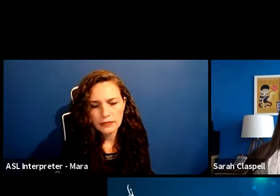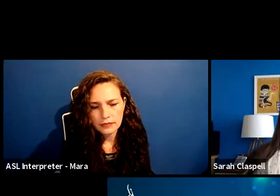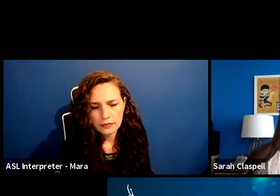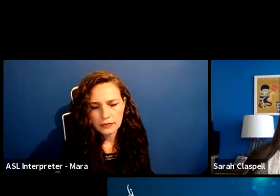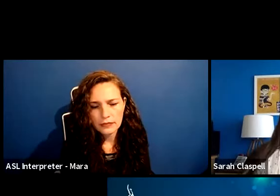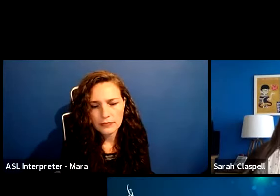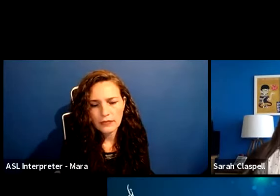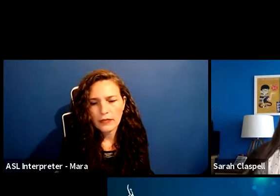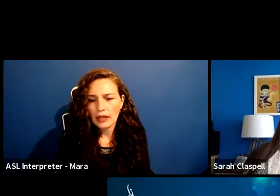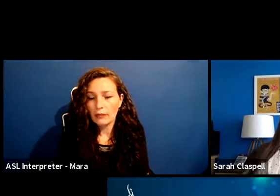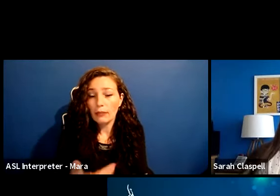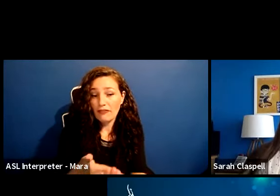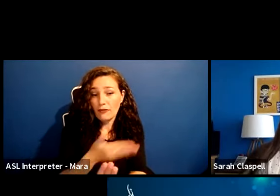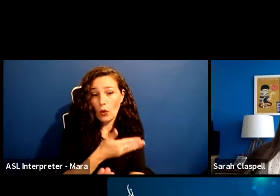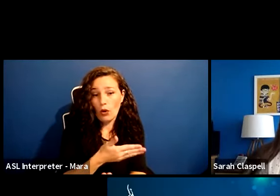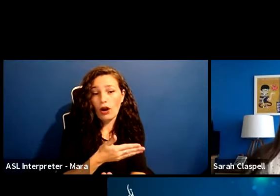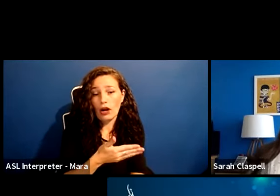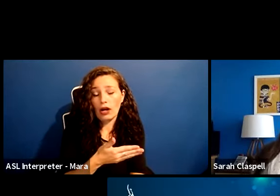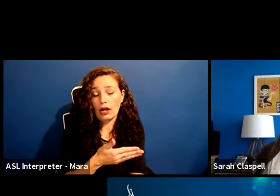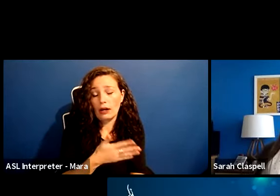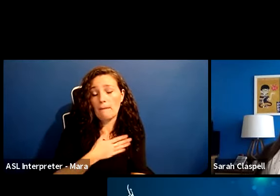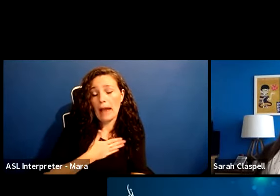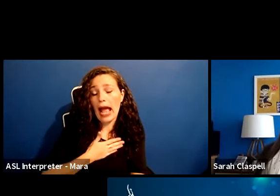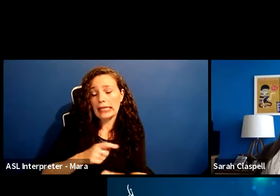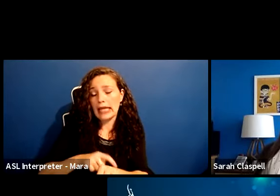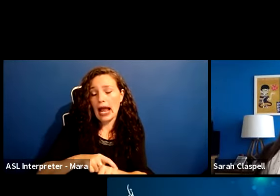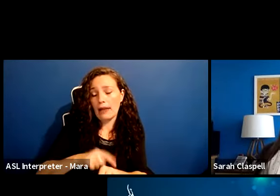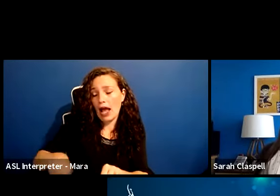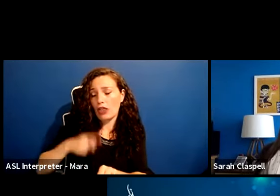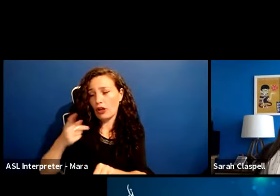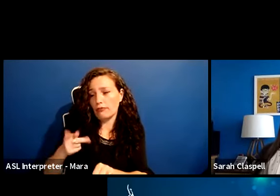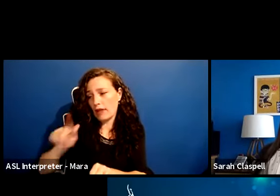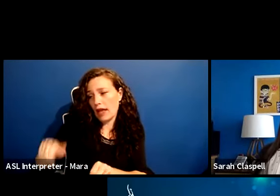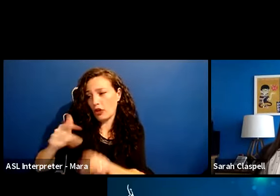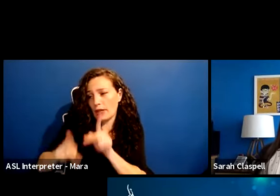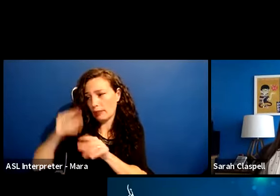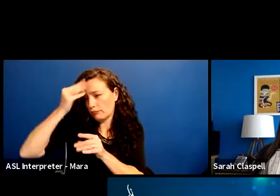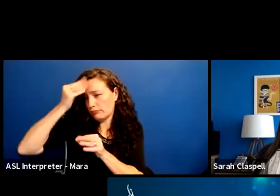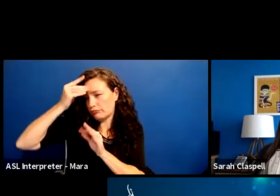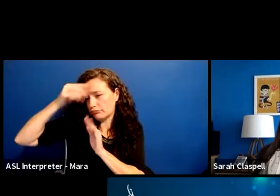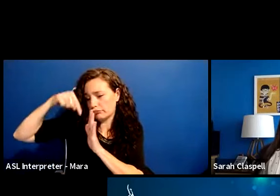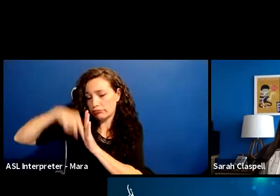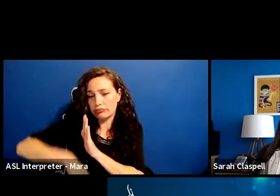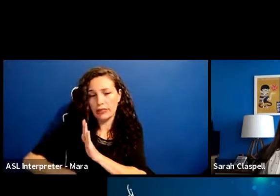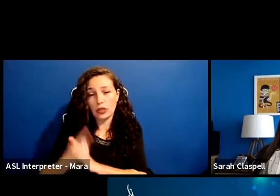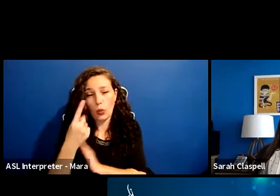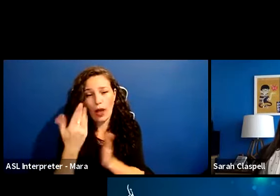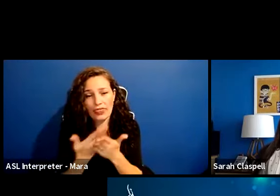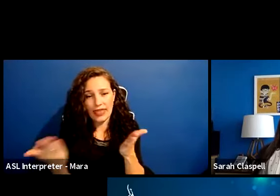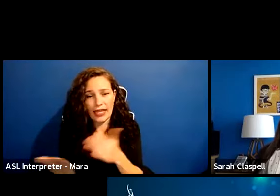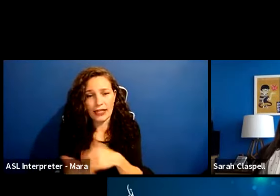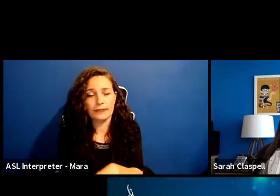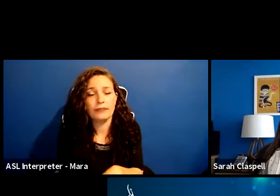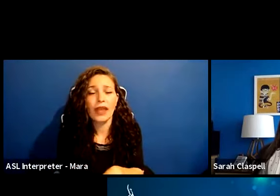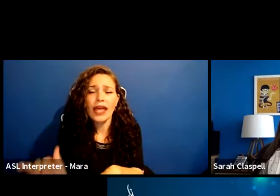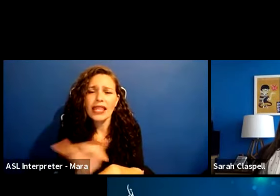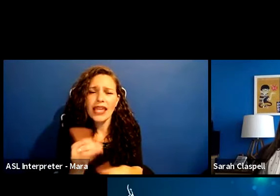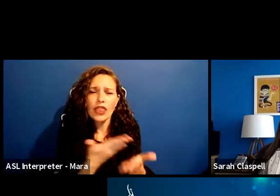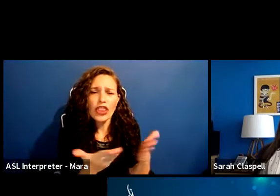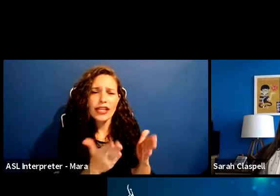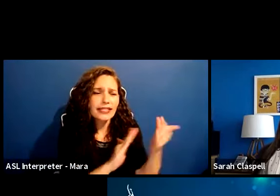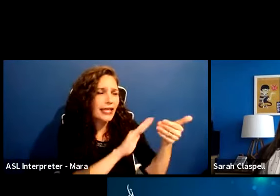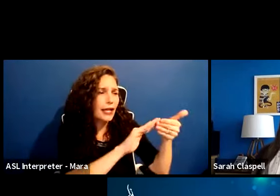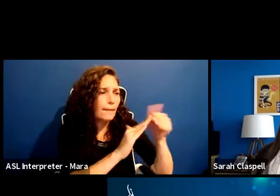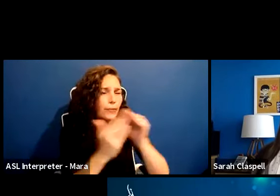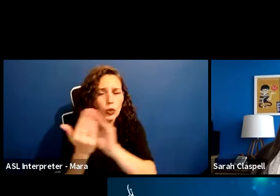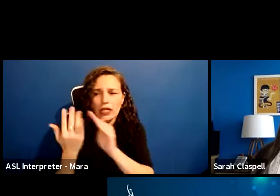time. Um, so, uh, I think that's one thing. And then a second thing is the community we build. And I